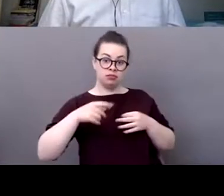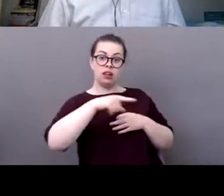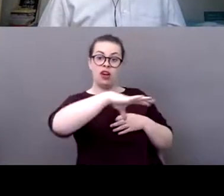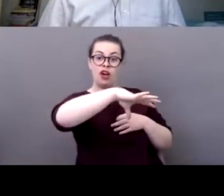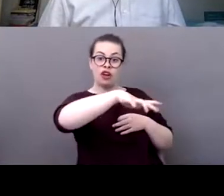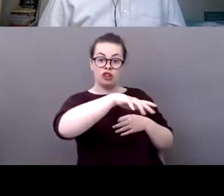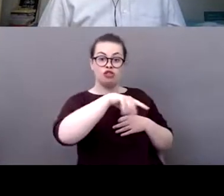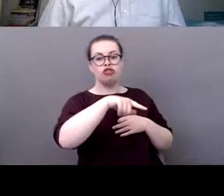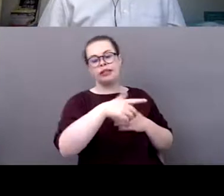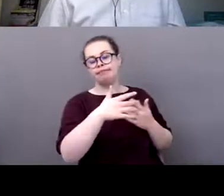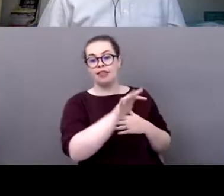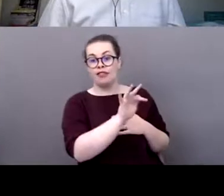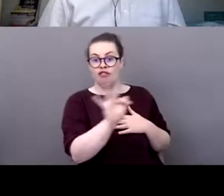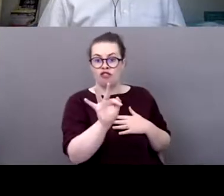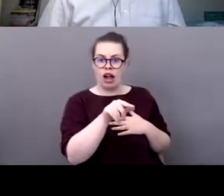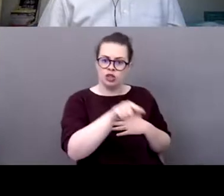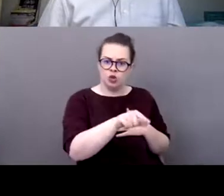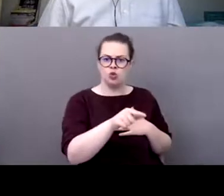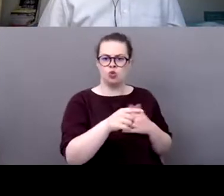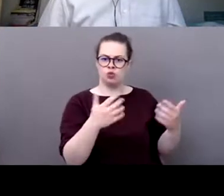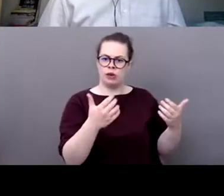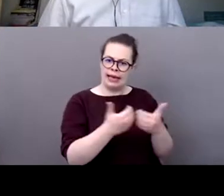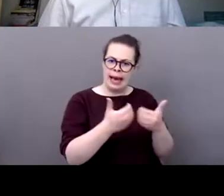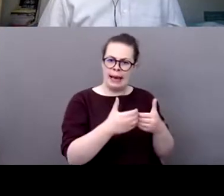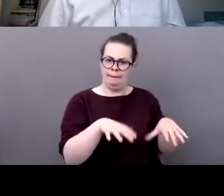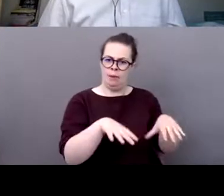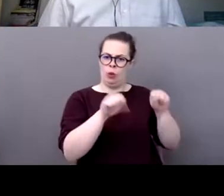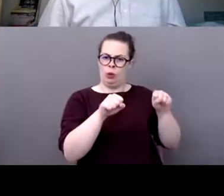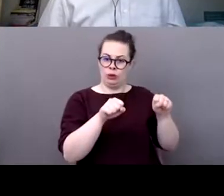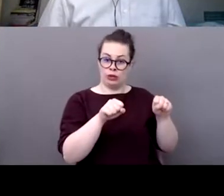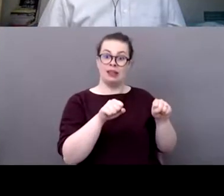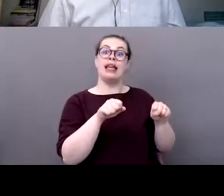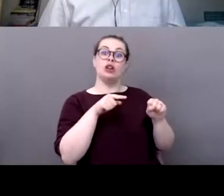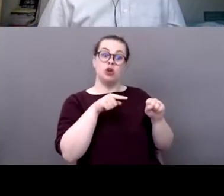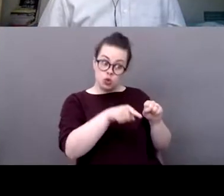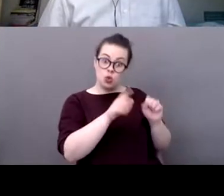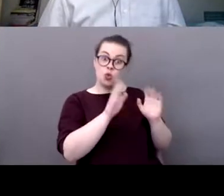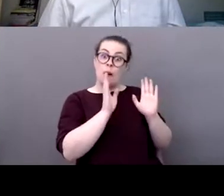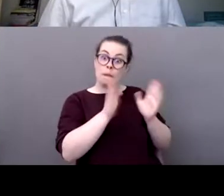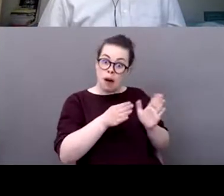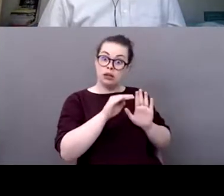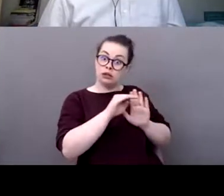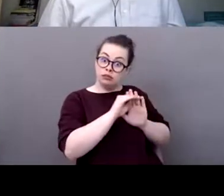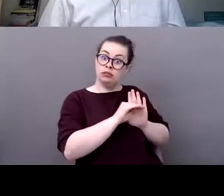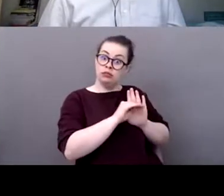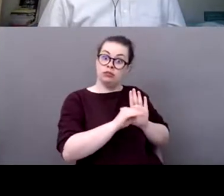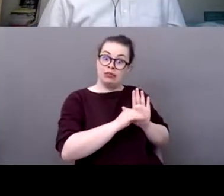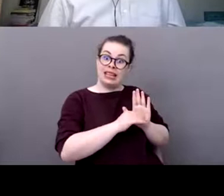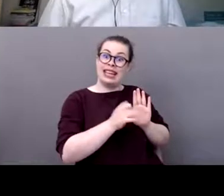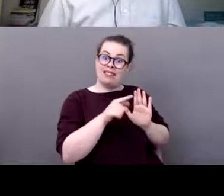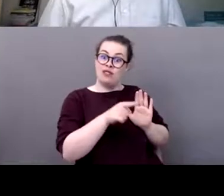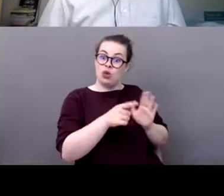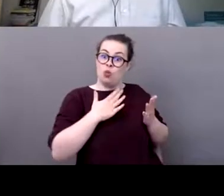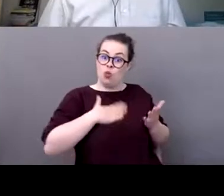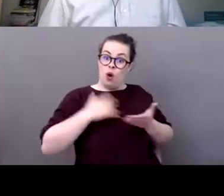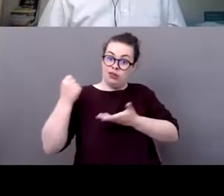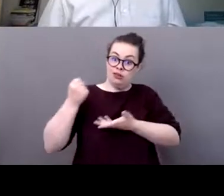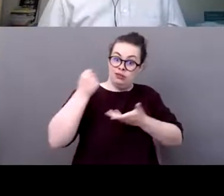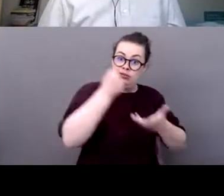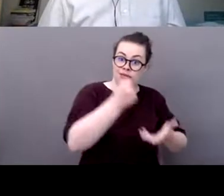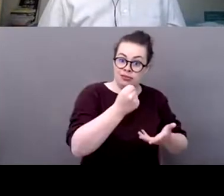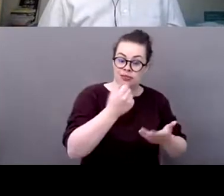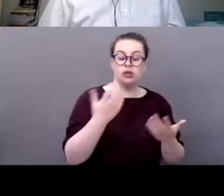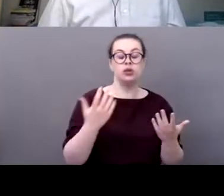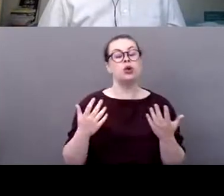requirements in this selection processes um so starting from the olympic games and to be you know the olympic games